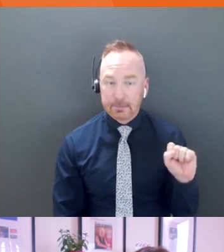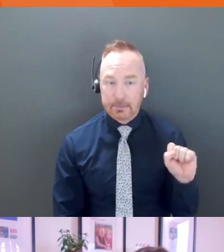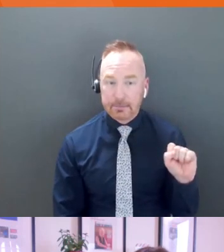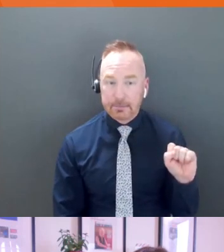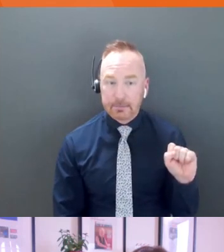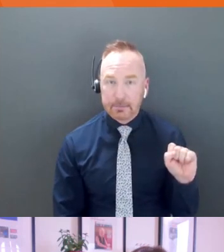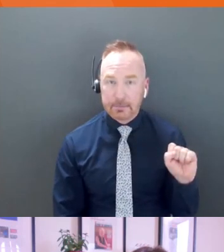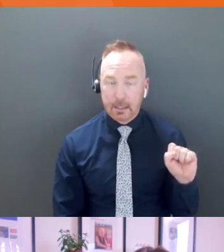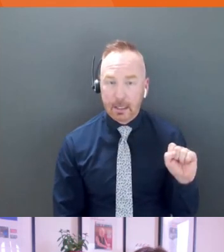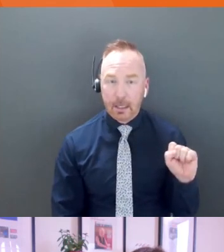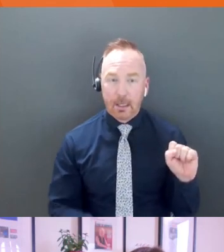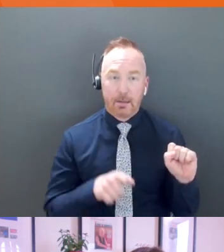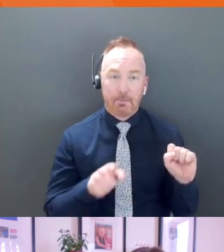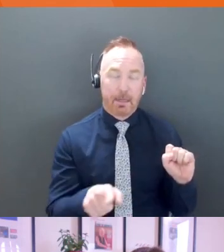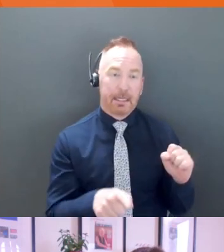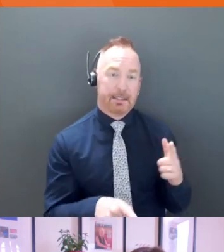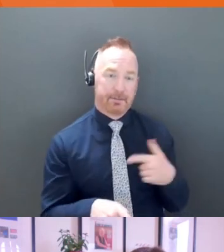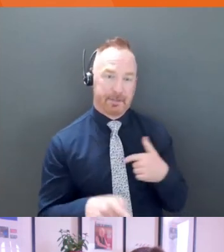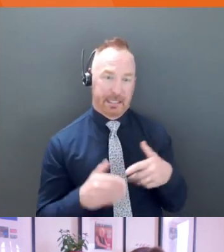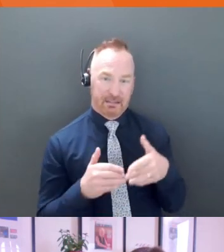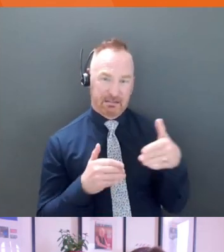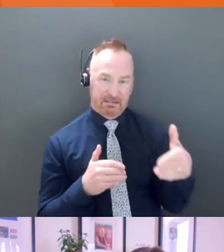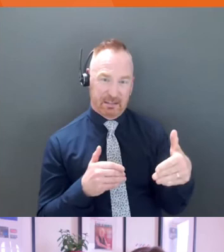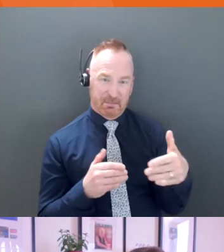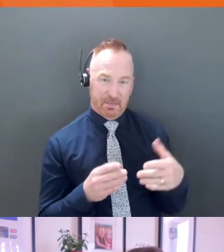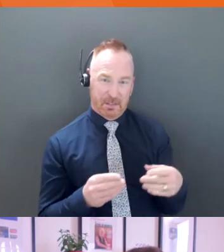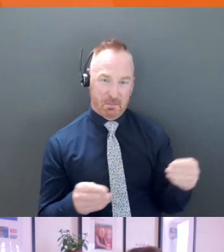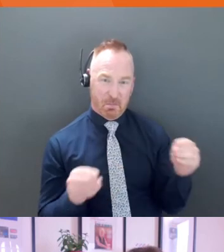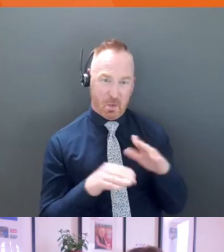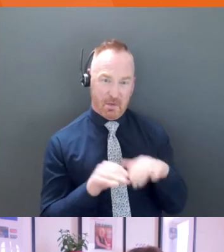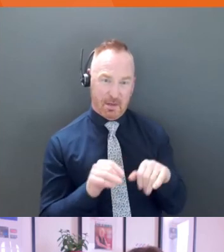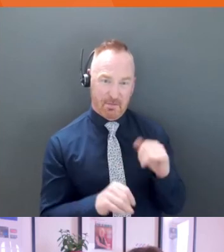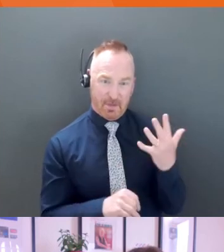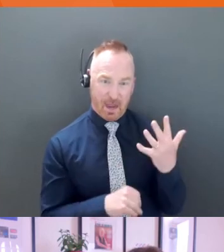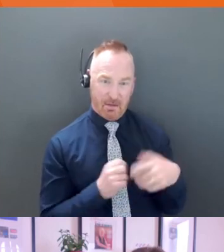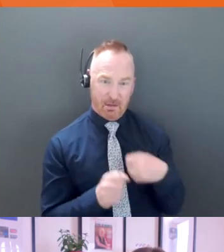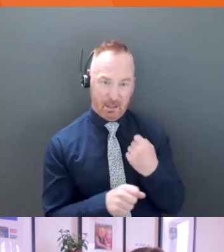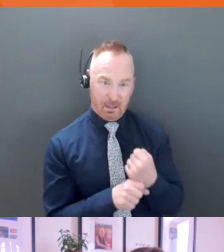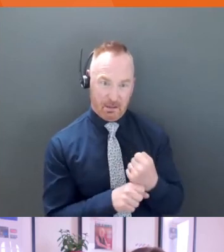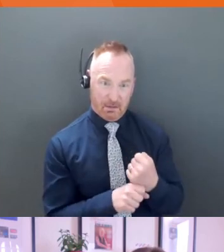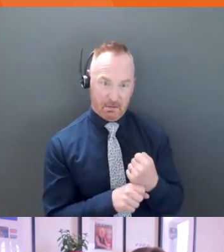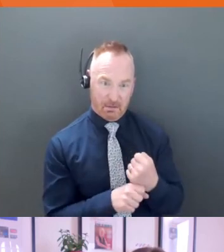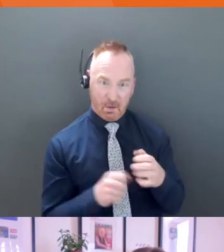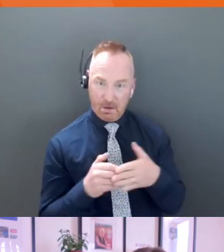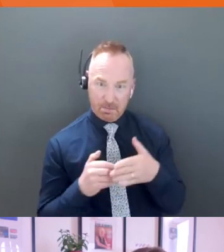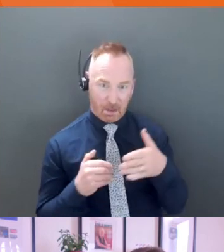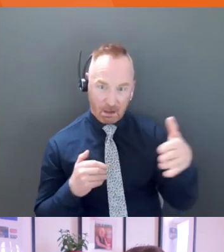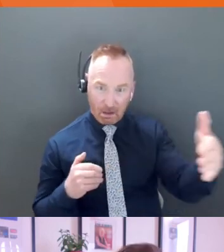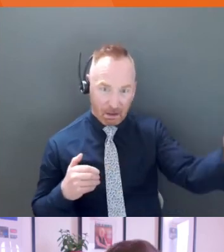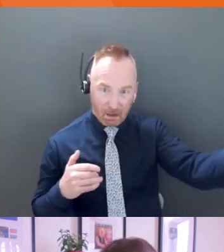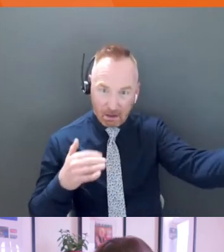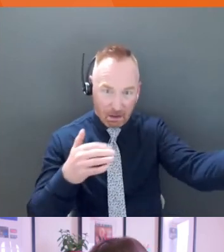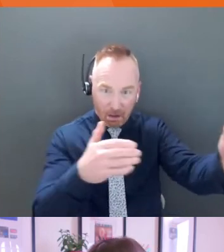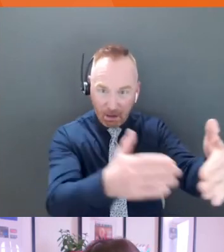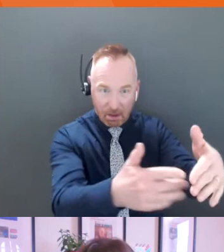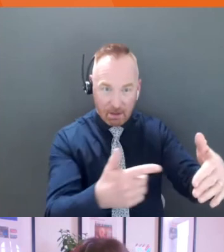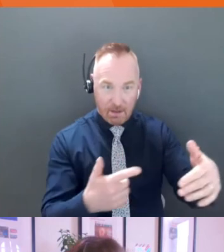when you say long-term, I'm thinking five plus years there, they're investing with you or are we talking till death do us part marriage? Uh, uh,